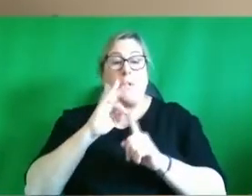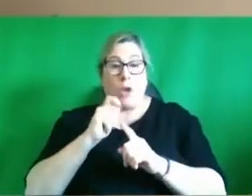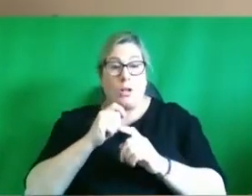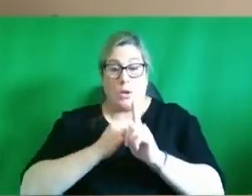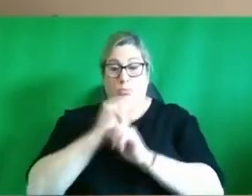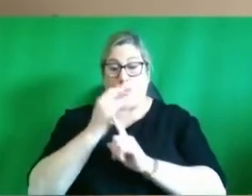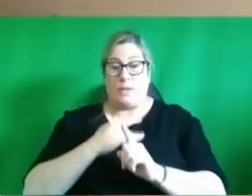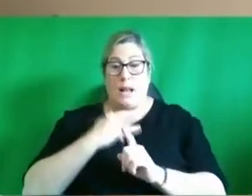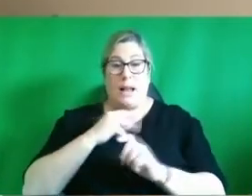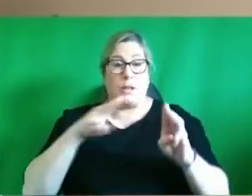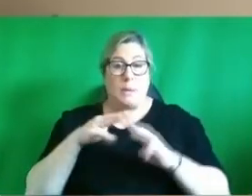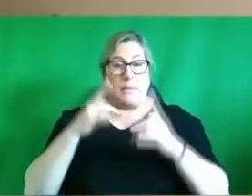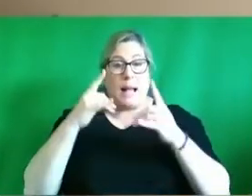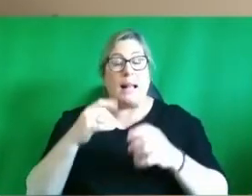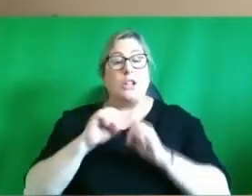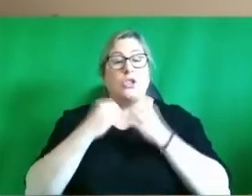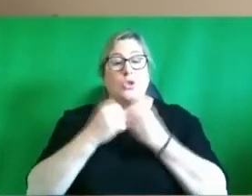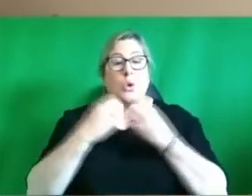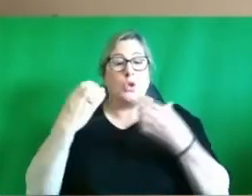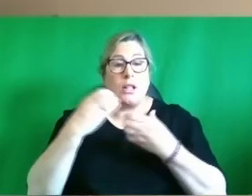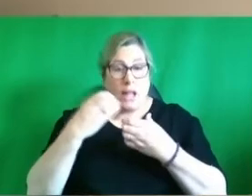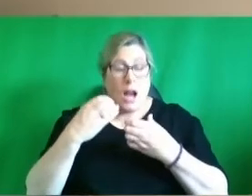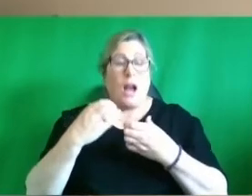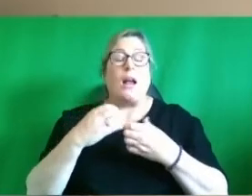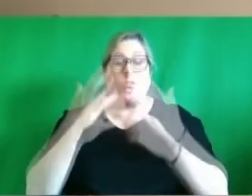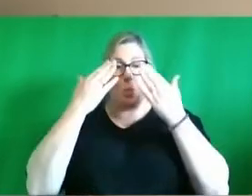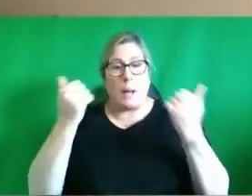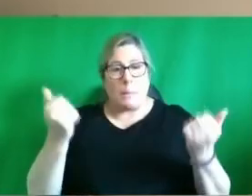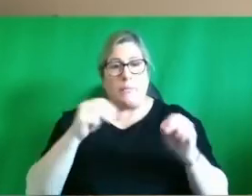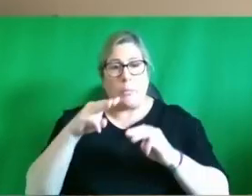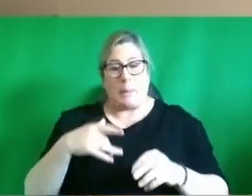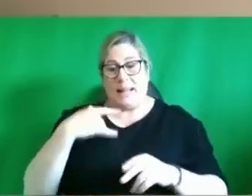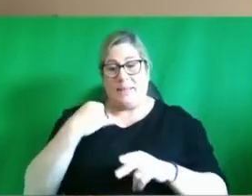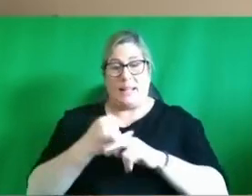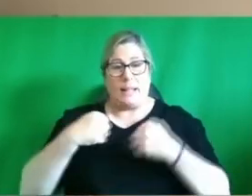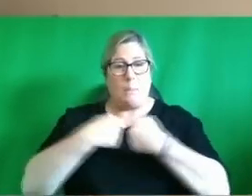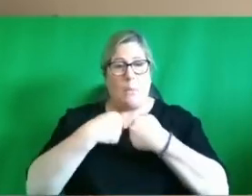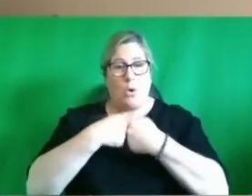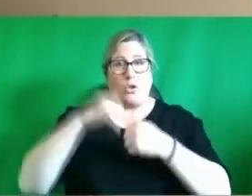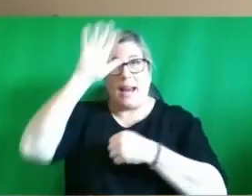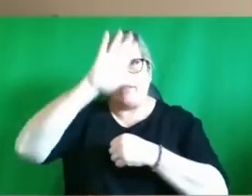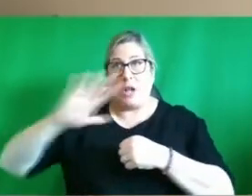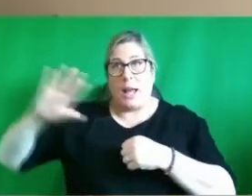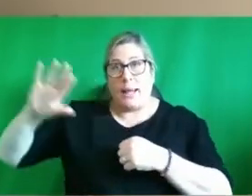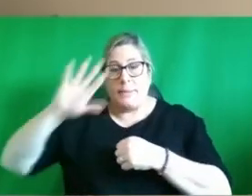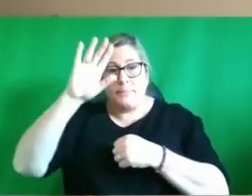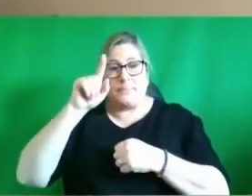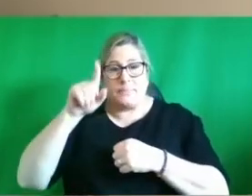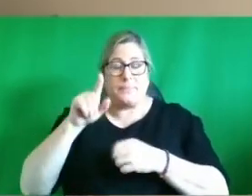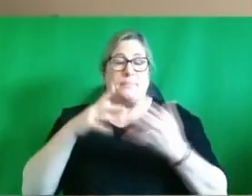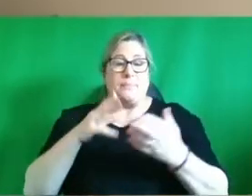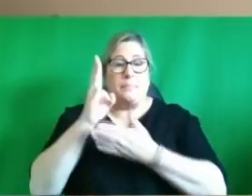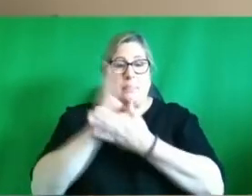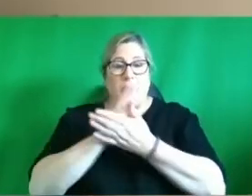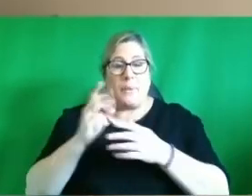people the health and social care and well-being of people who live in the border regions this has been founded based on partnership between